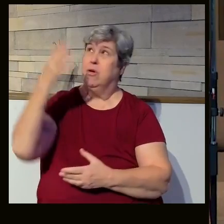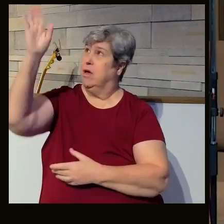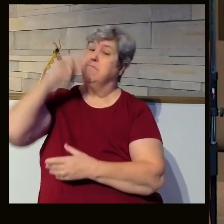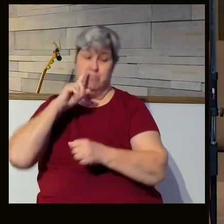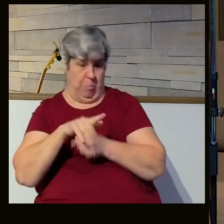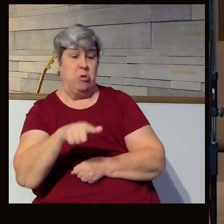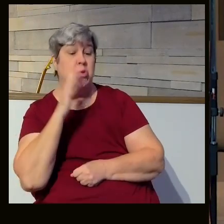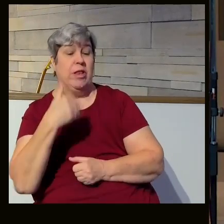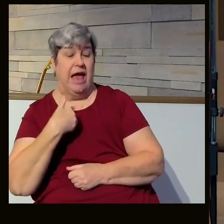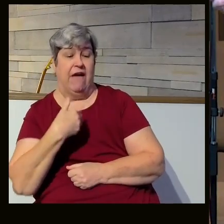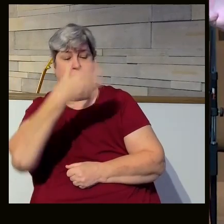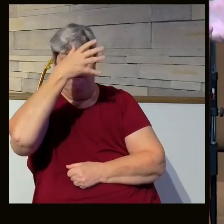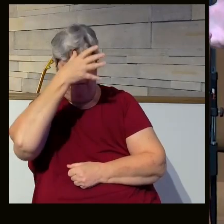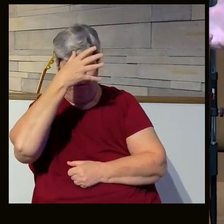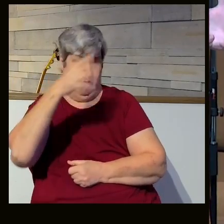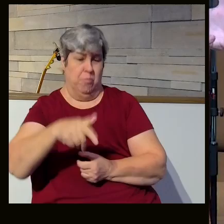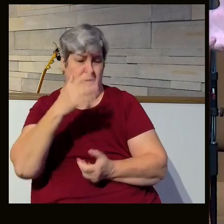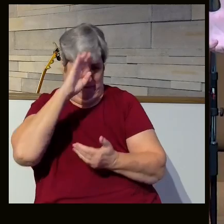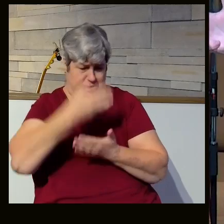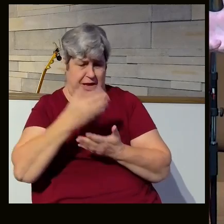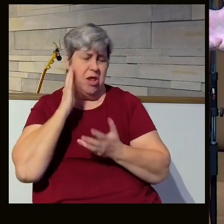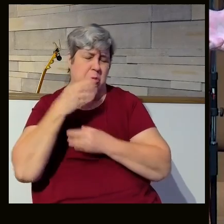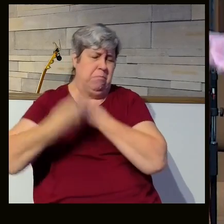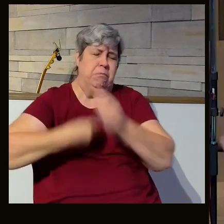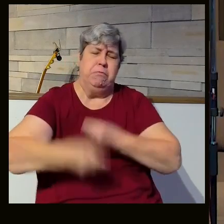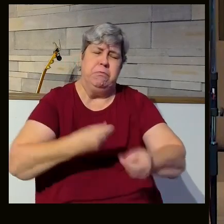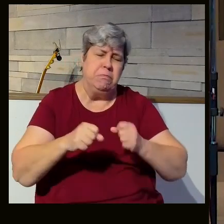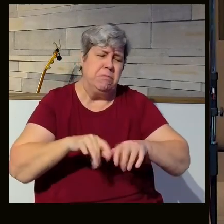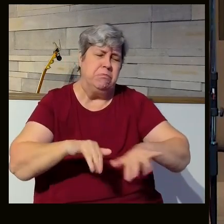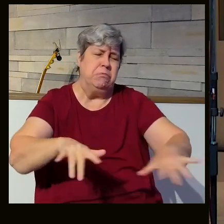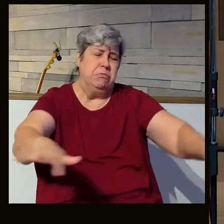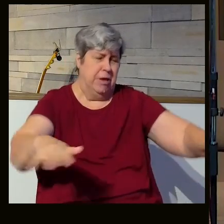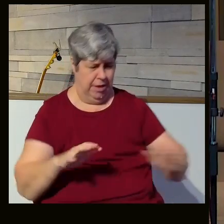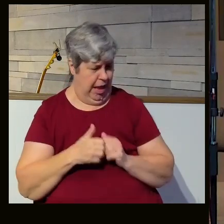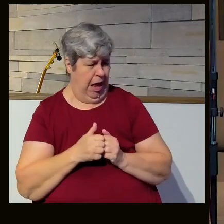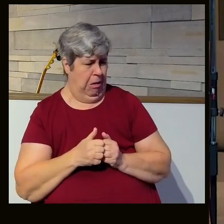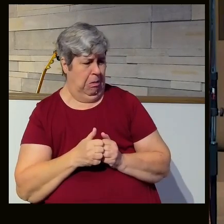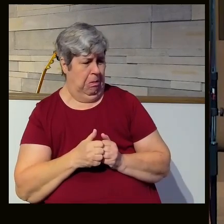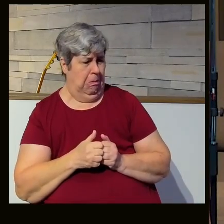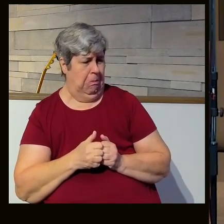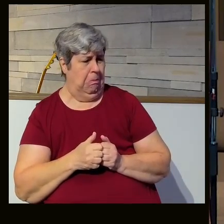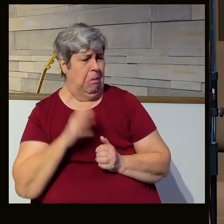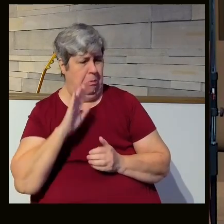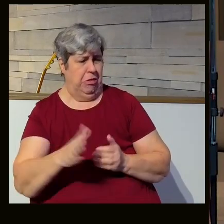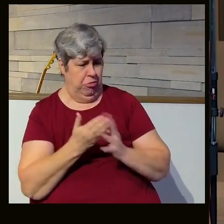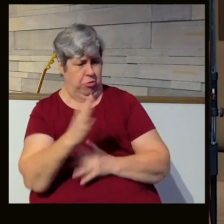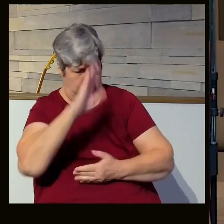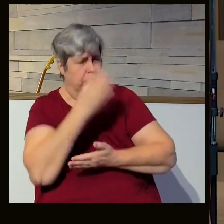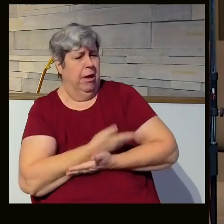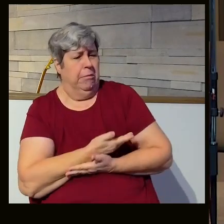promised, you're going to be the father of a multitude of many nations. How's that going to happen? It's going to happen through, of course, his son.